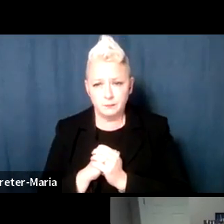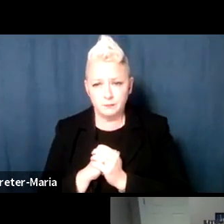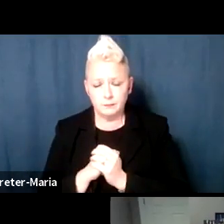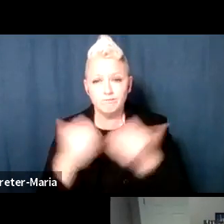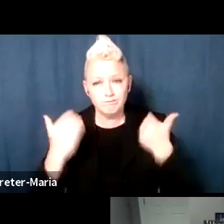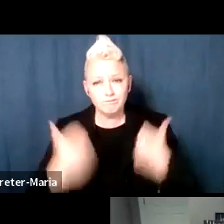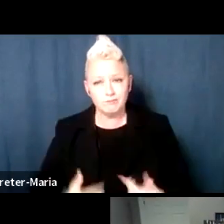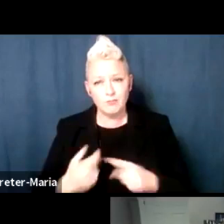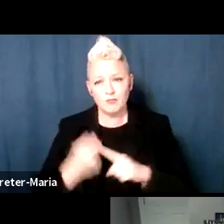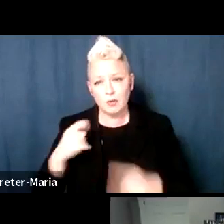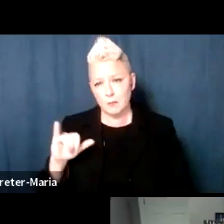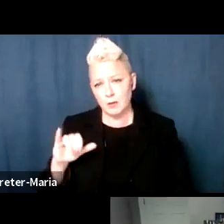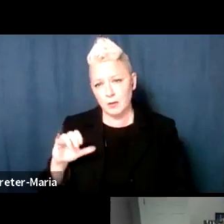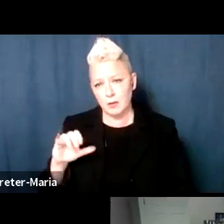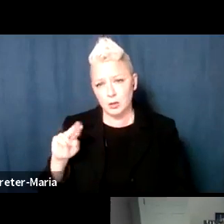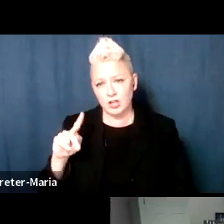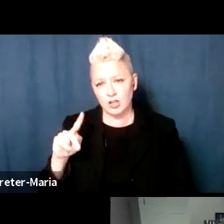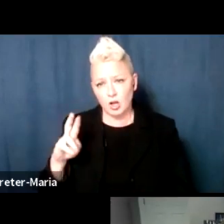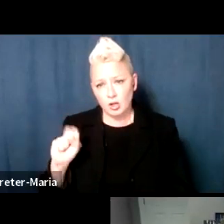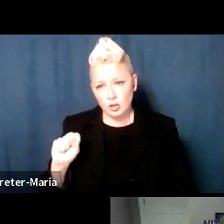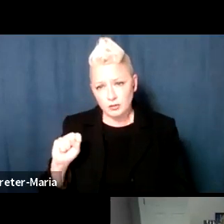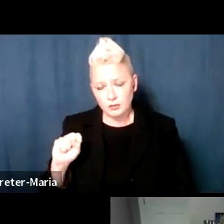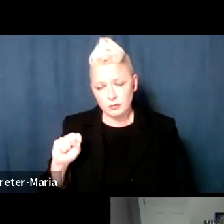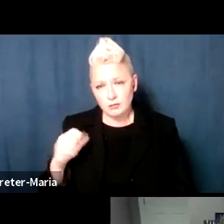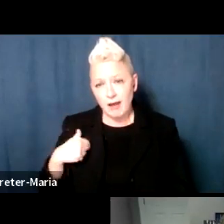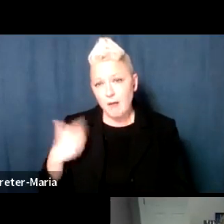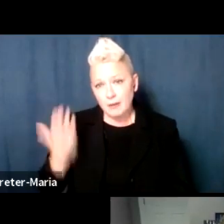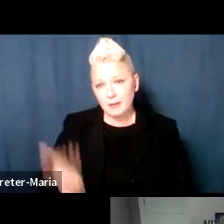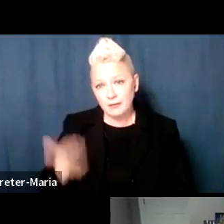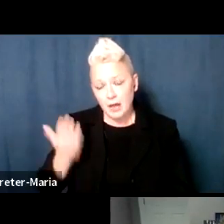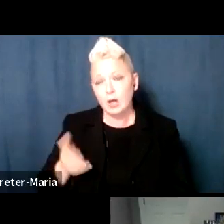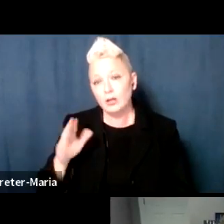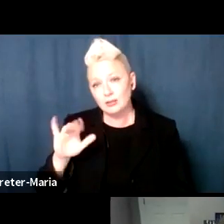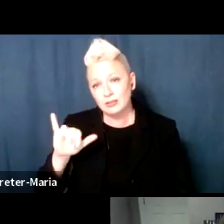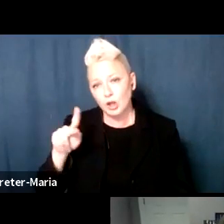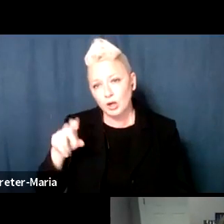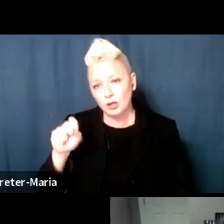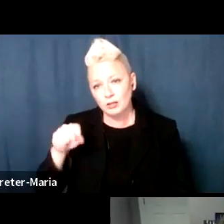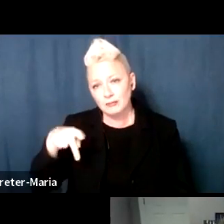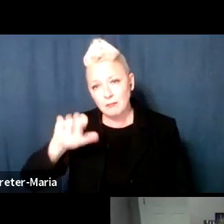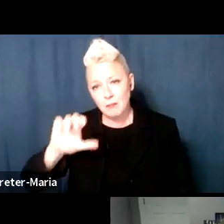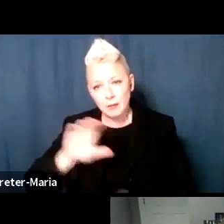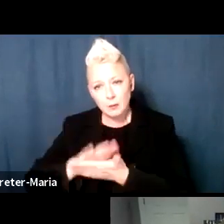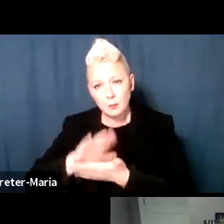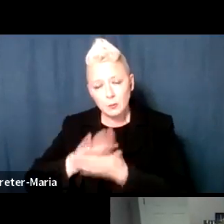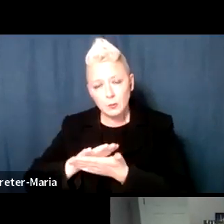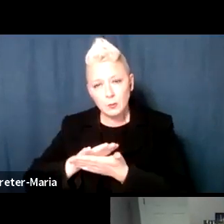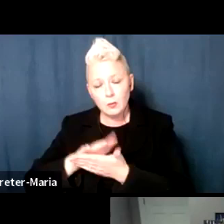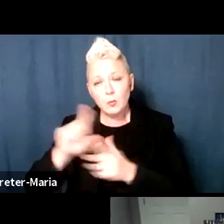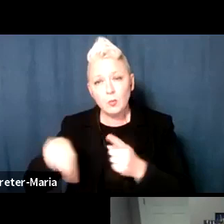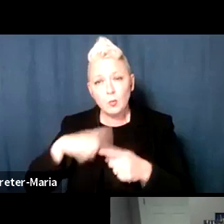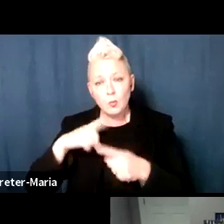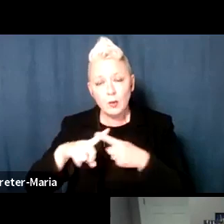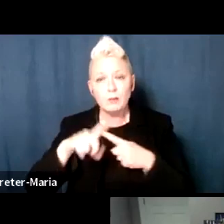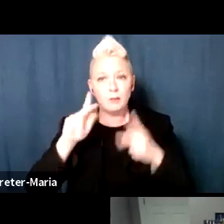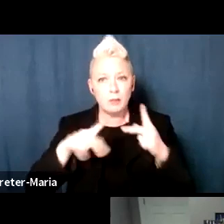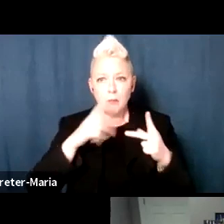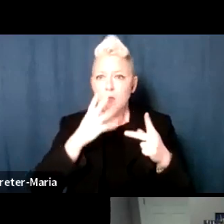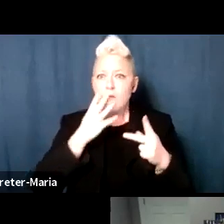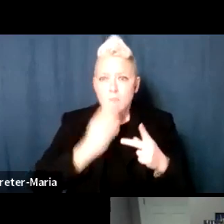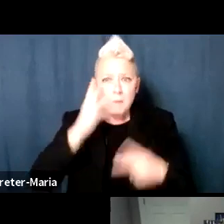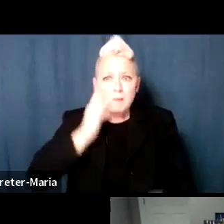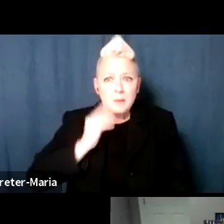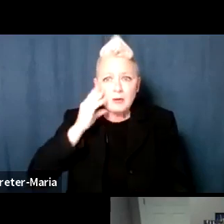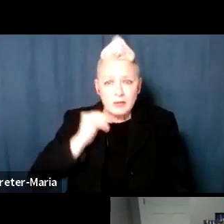Yonkers and has been present in the Yonkers public schools when Holocaust survivors spoke to our young students